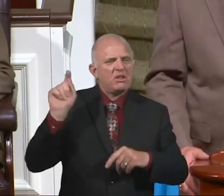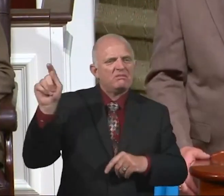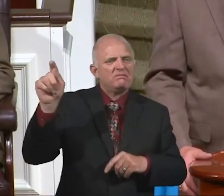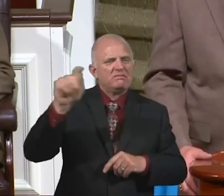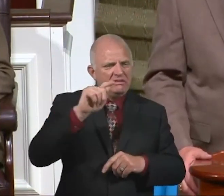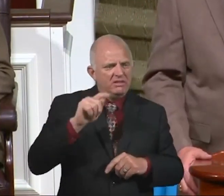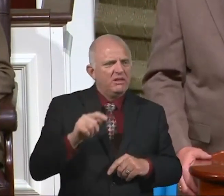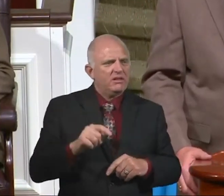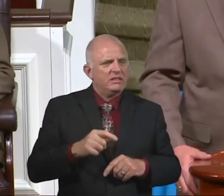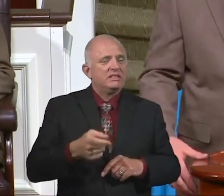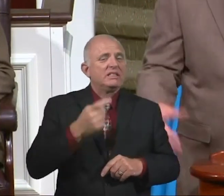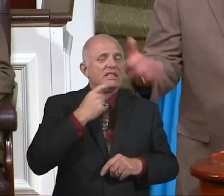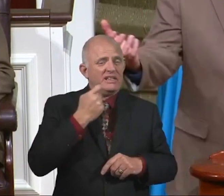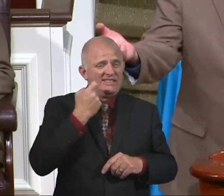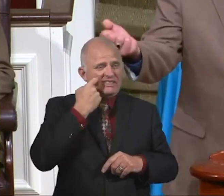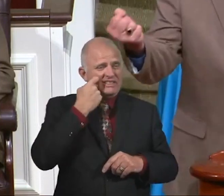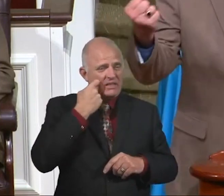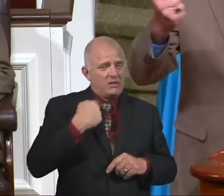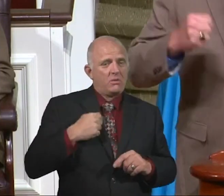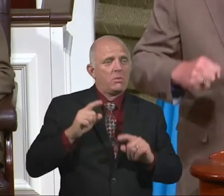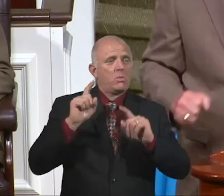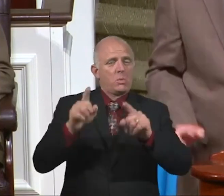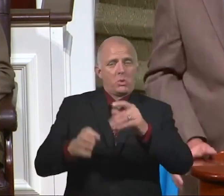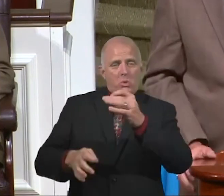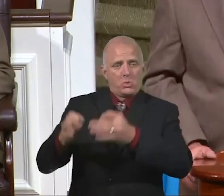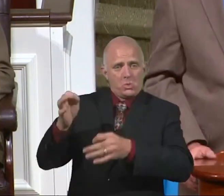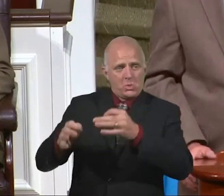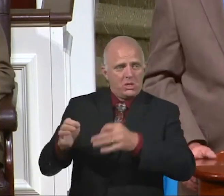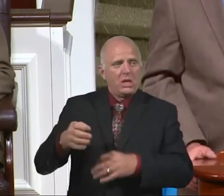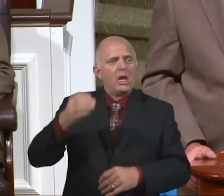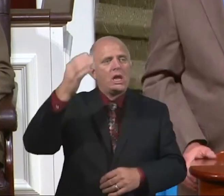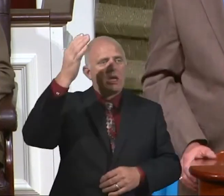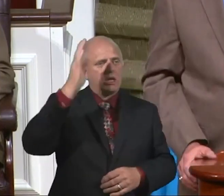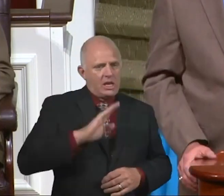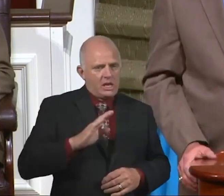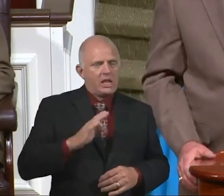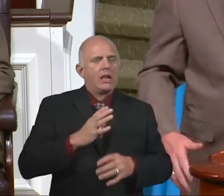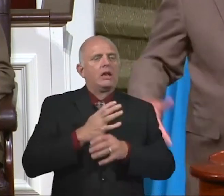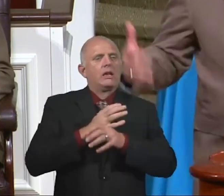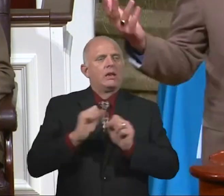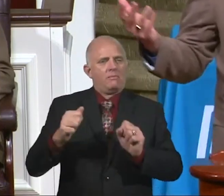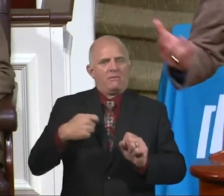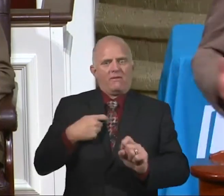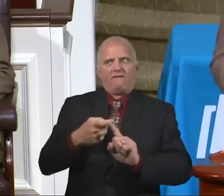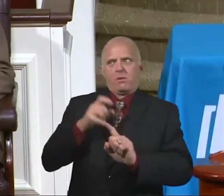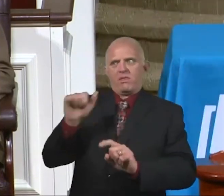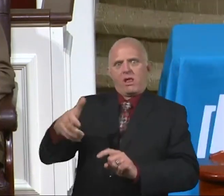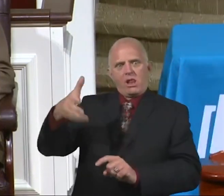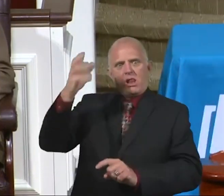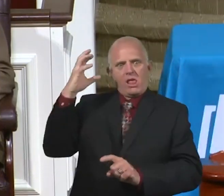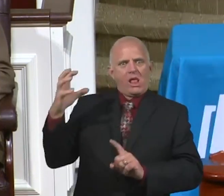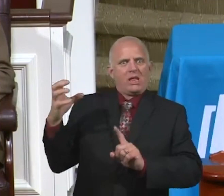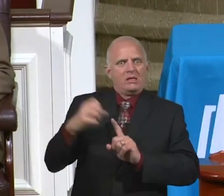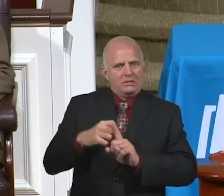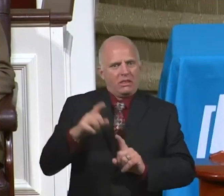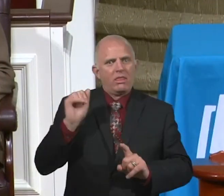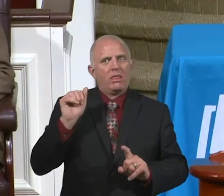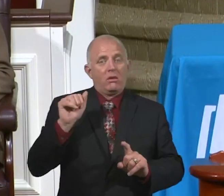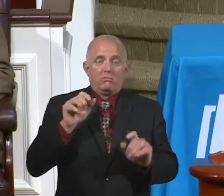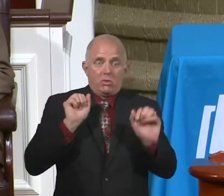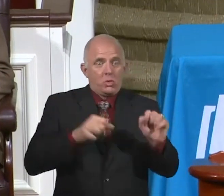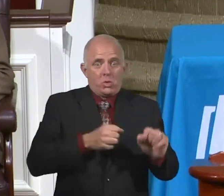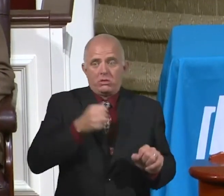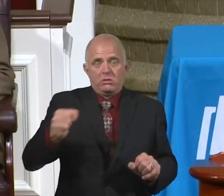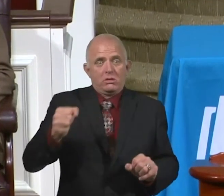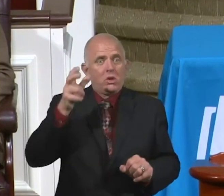recently went to court and God delivered me out of the mouth of a lion. He could probably hear the screams and the agonies and the people